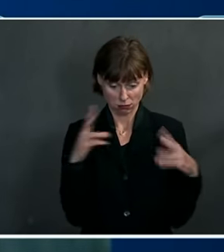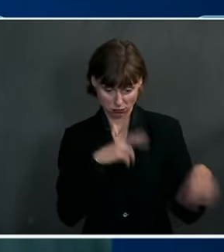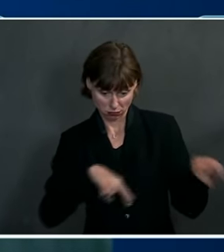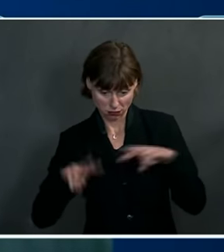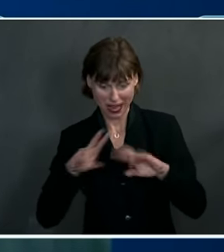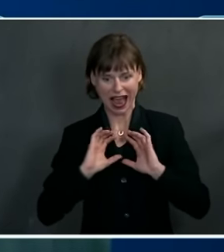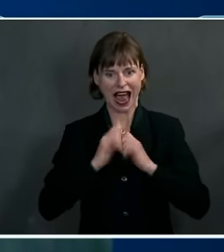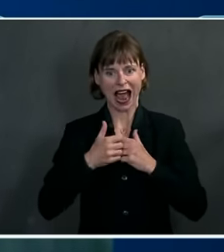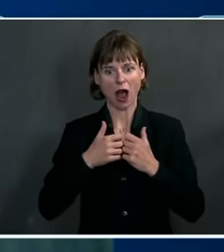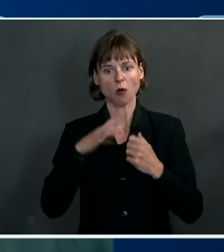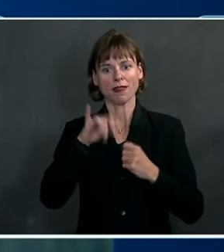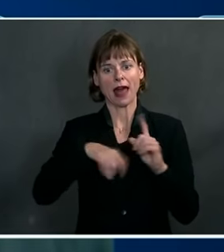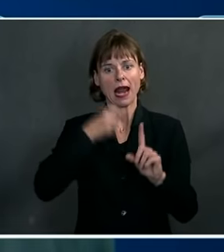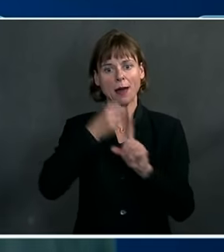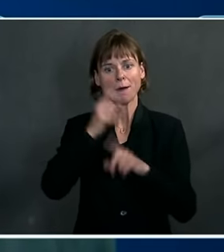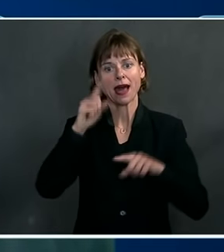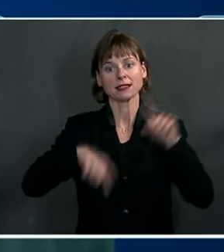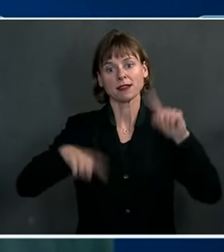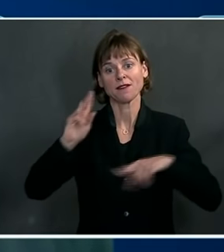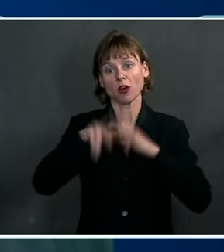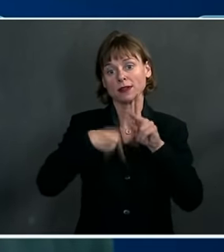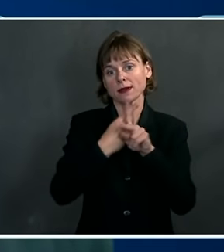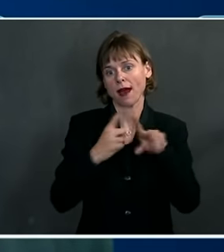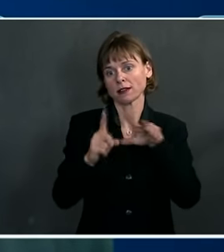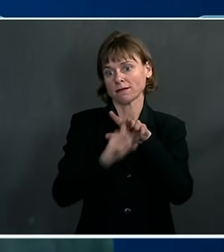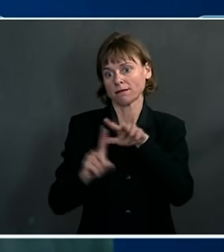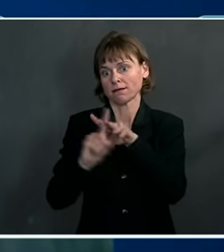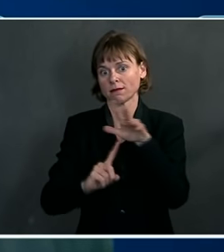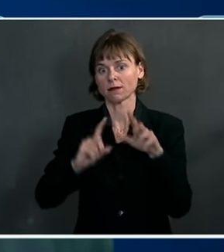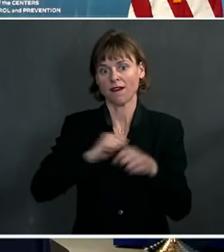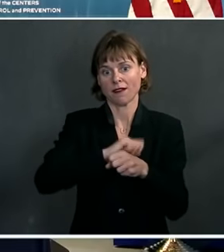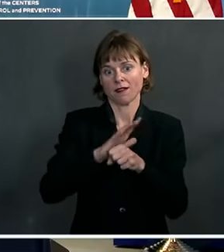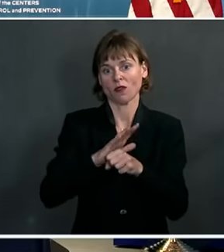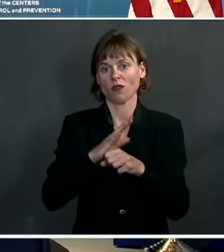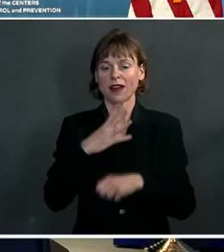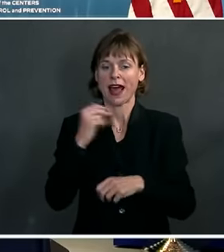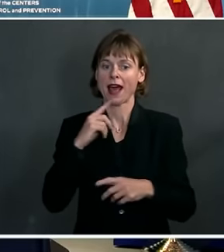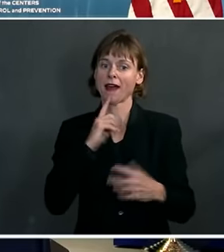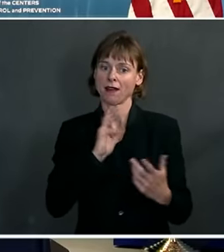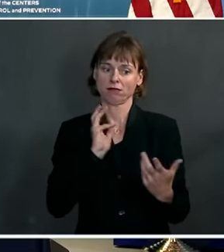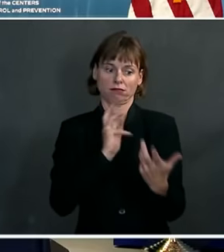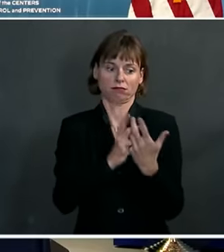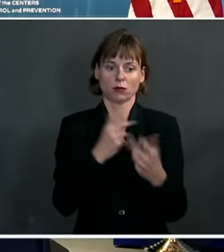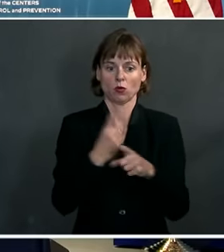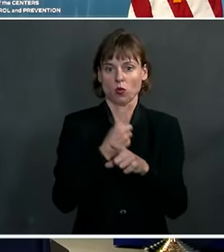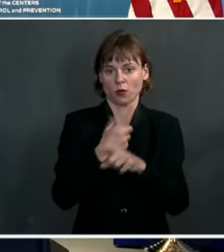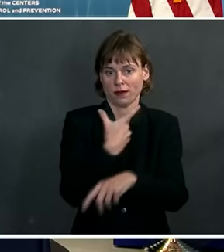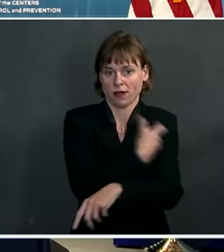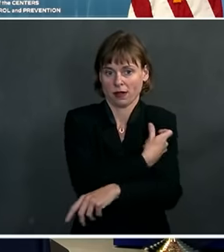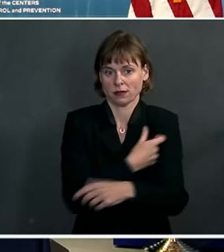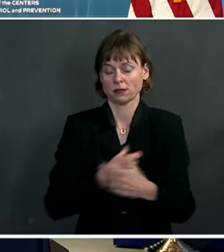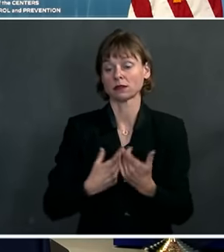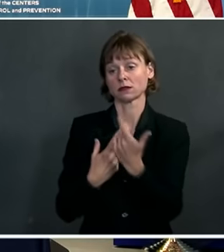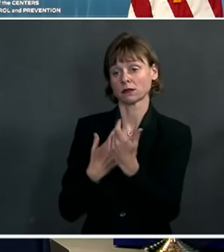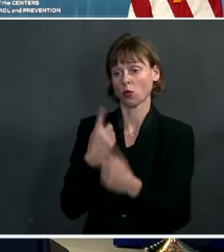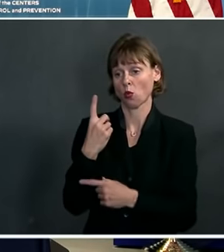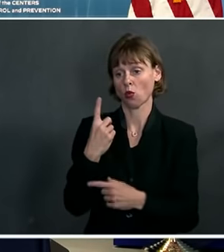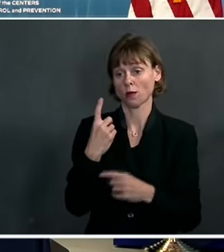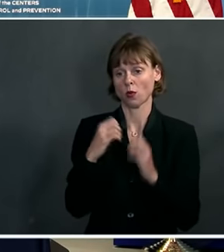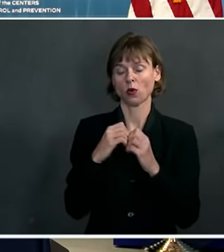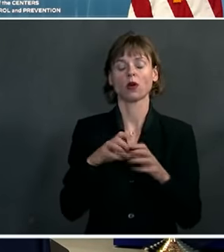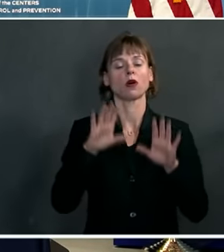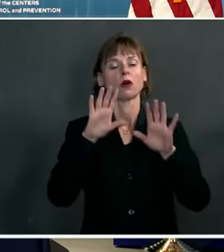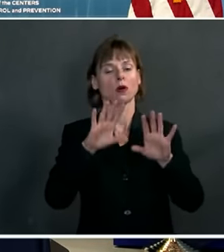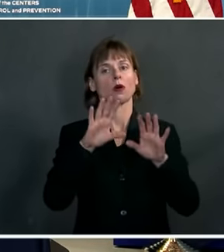our vaccines as well as on our therapeutics. Let me add to one more comment. Look, if we as a